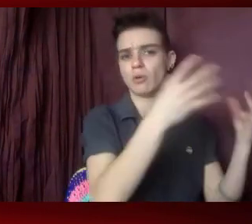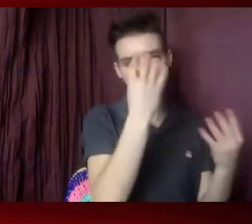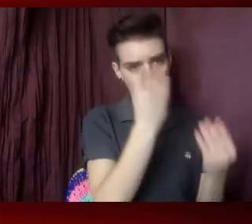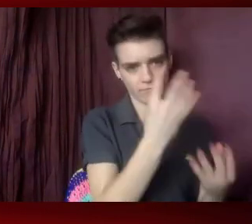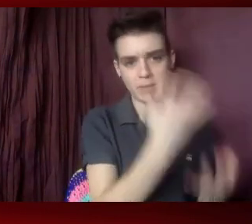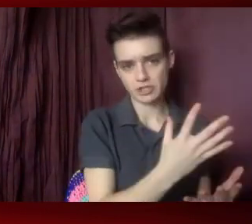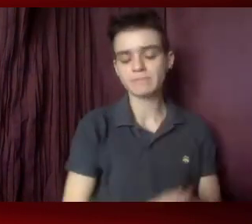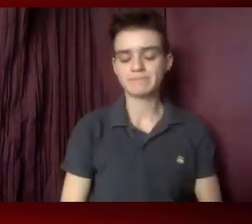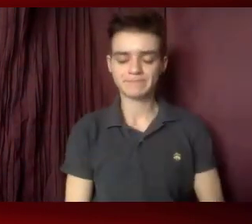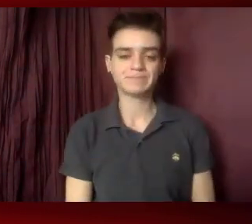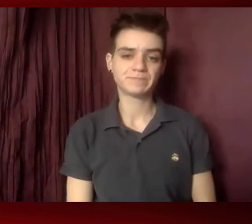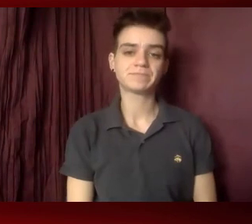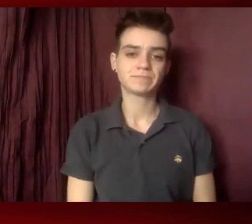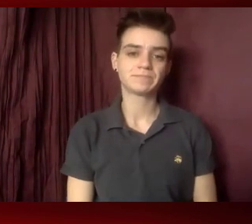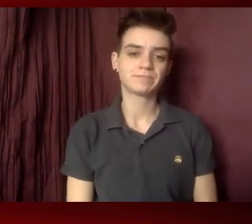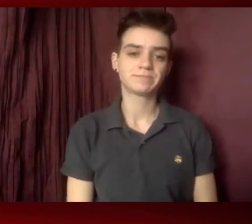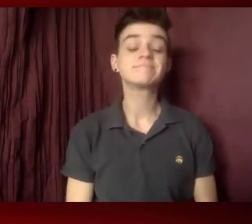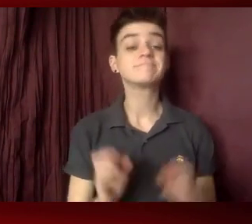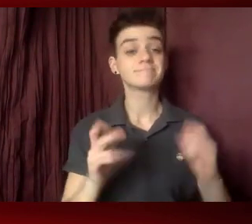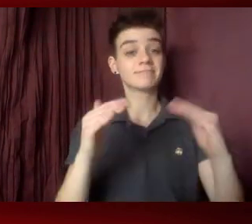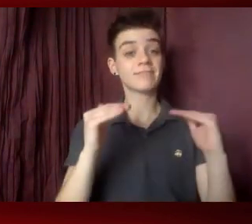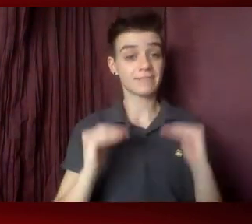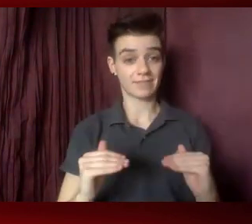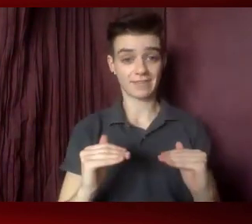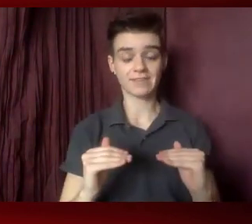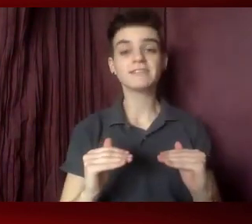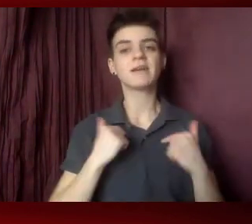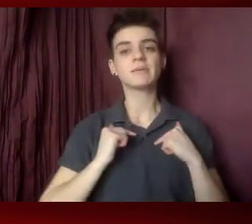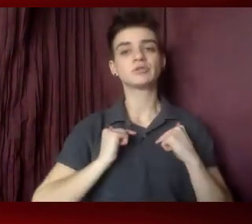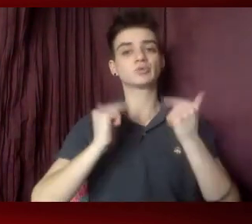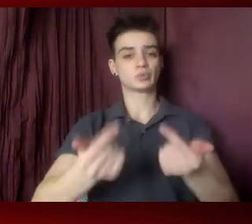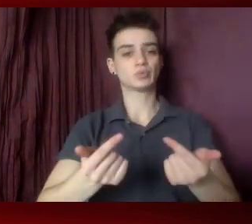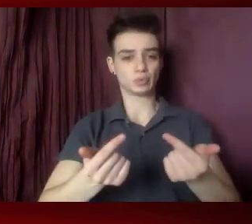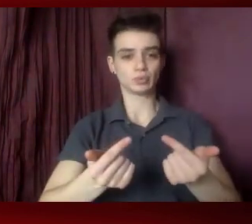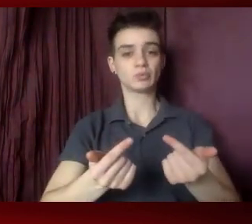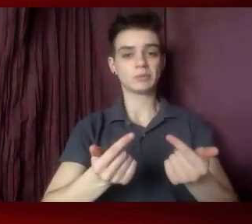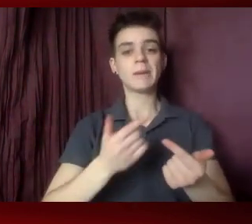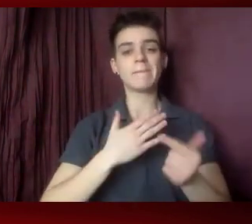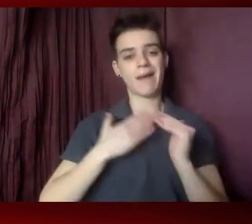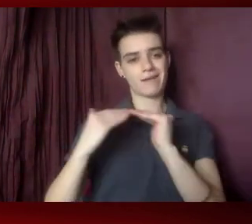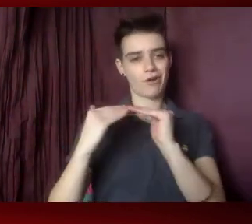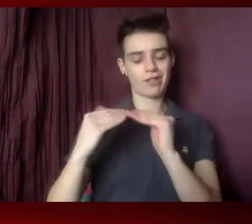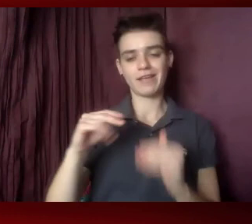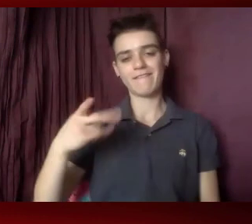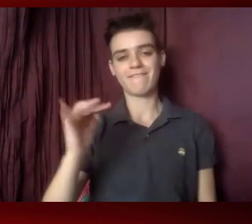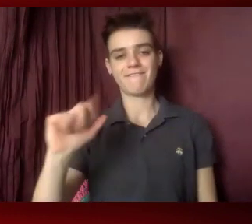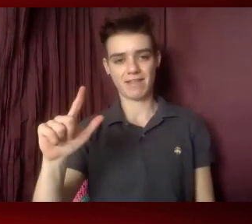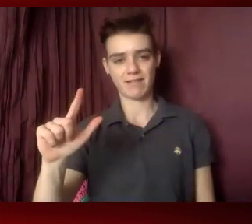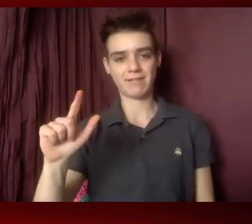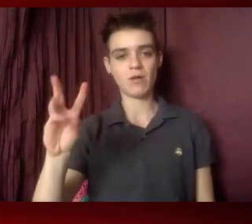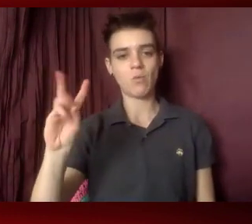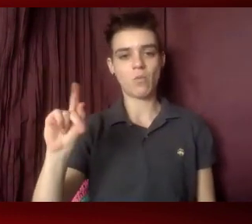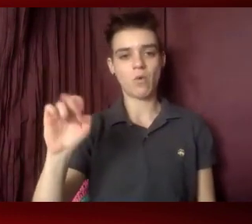folder. Next up, I would like to turn over to my colleague, Phil Waters from the